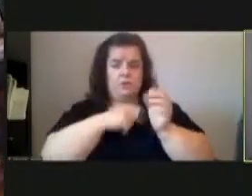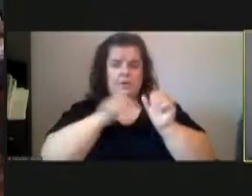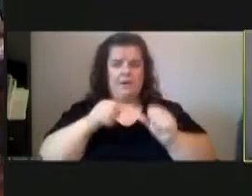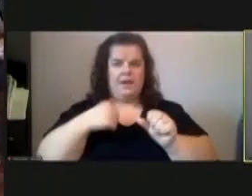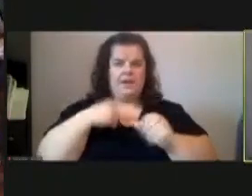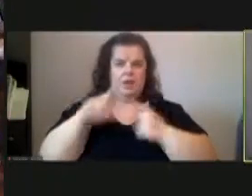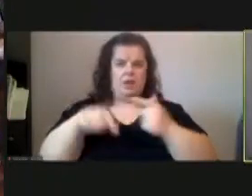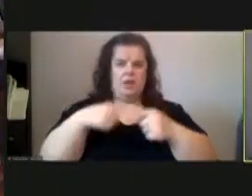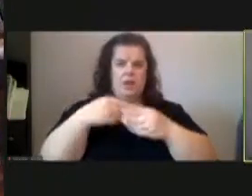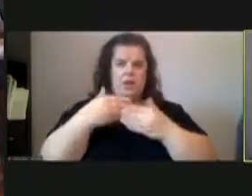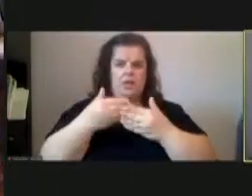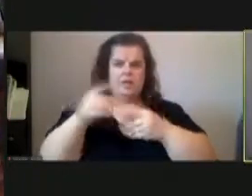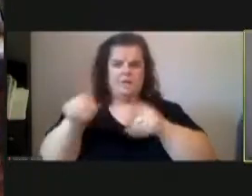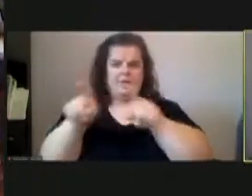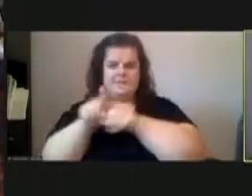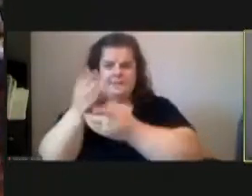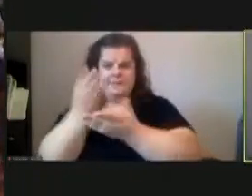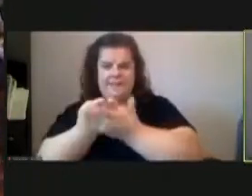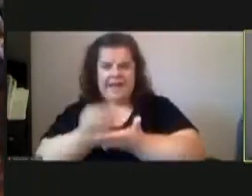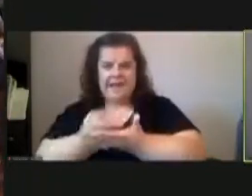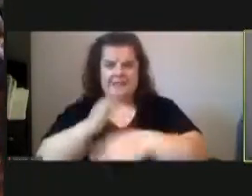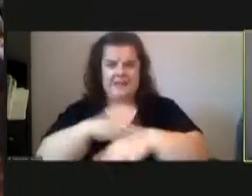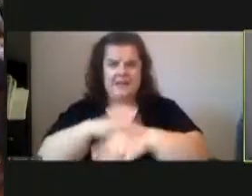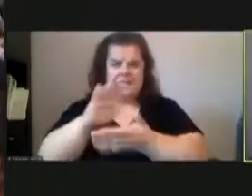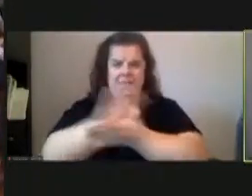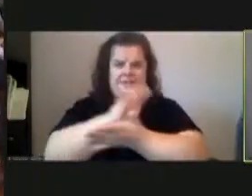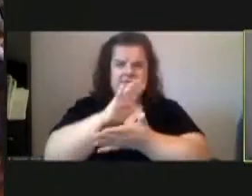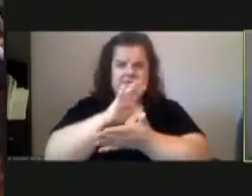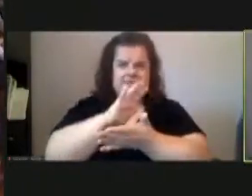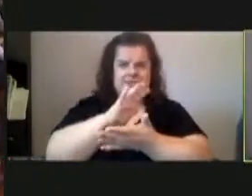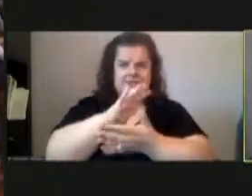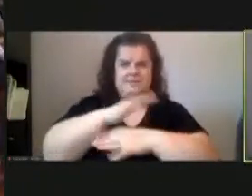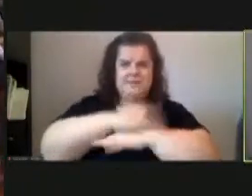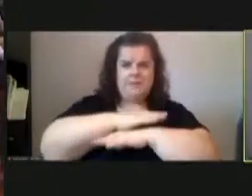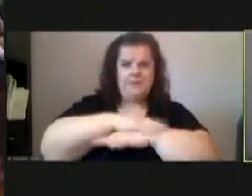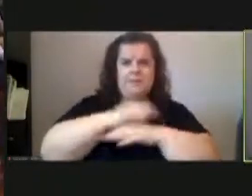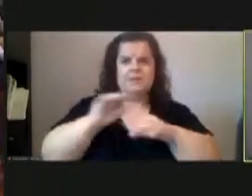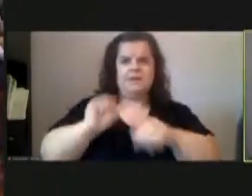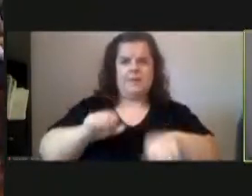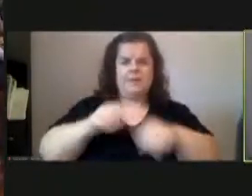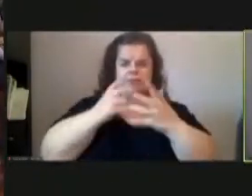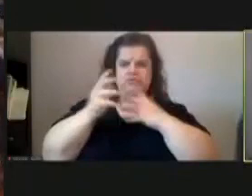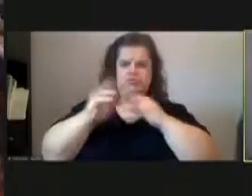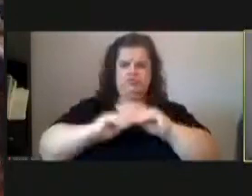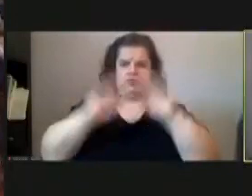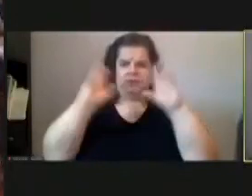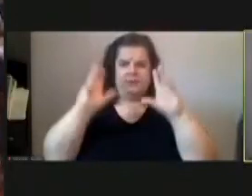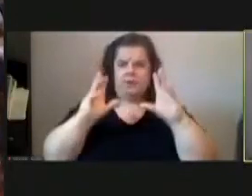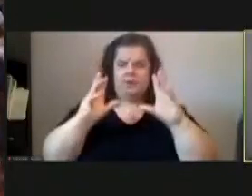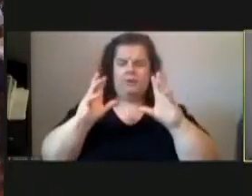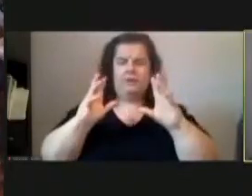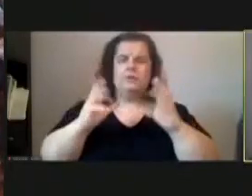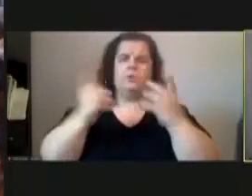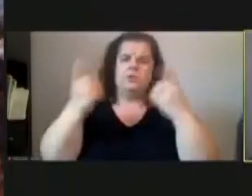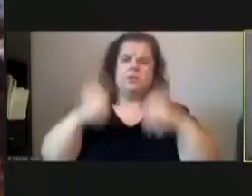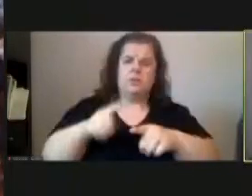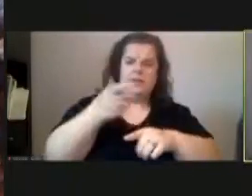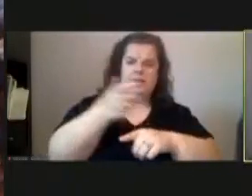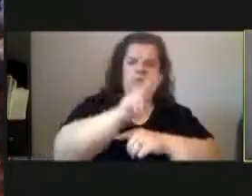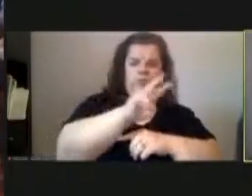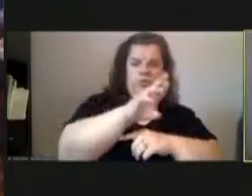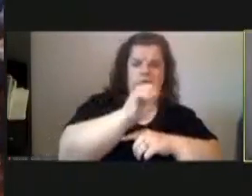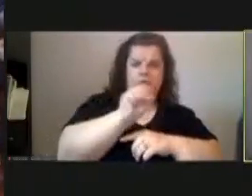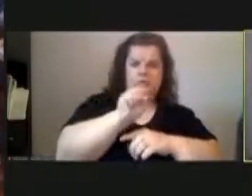table and we can be transparent about the discussion of 200 raw street and you can be accountable to the people